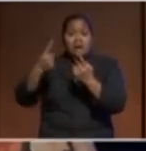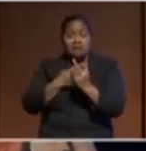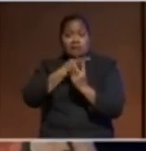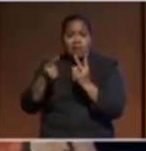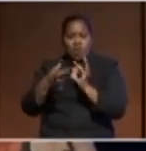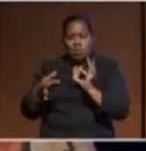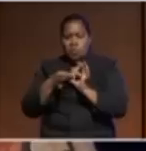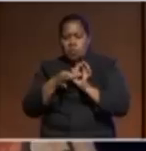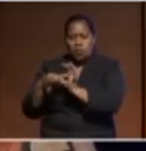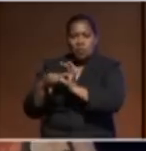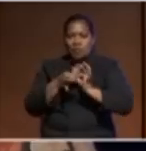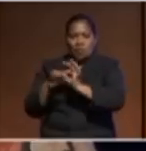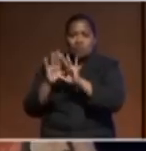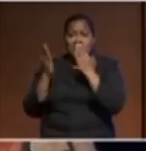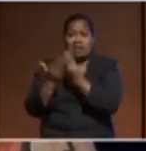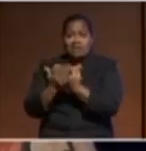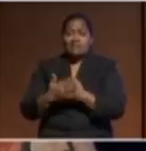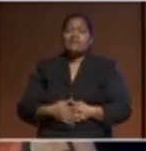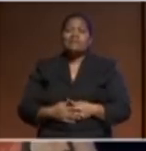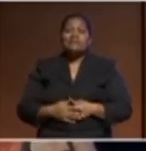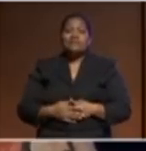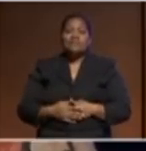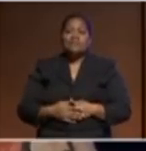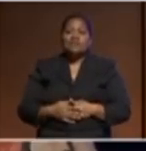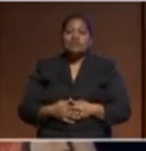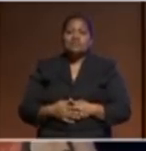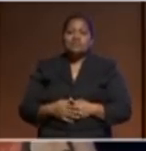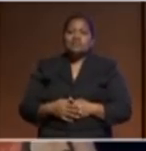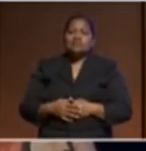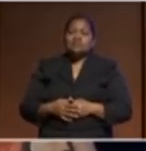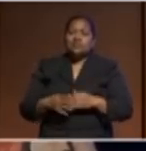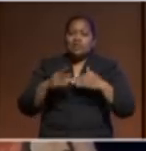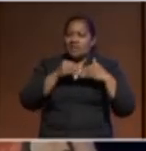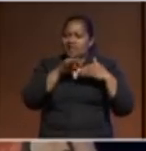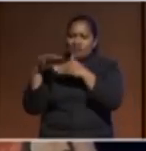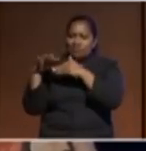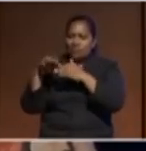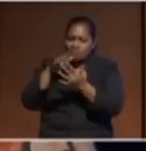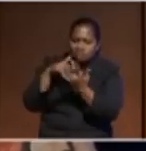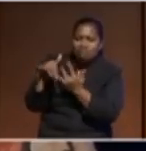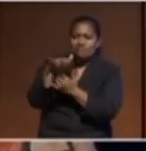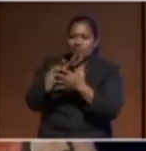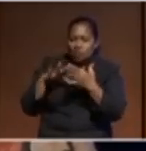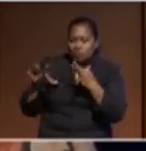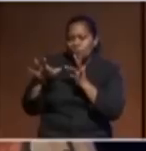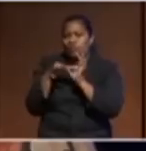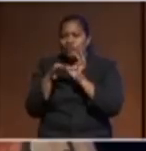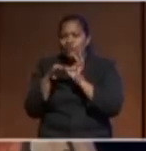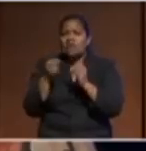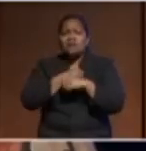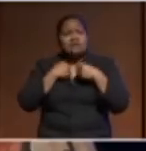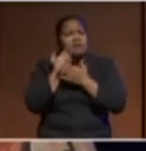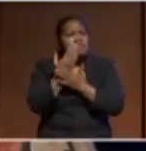the intergenerational aspect of leadership is also very important and our plea to our leaders of those who have